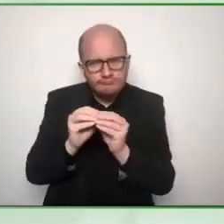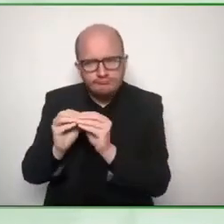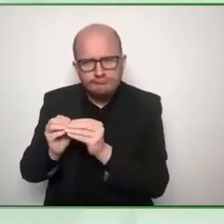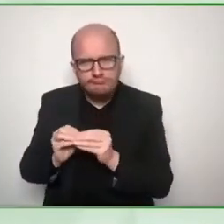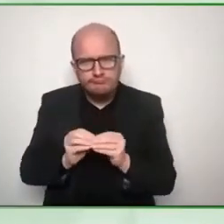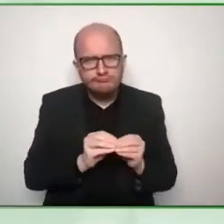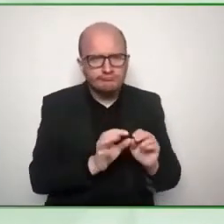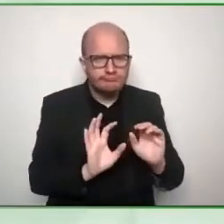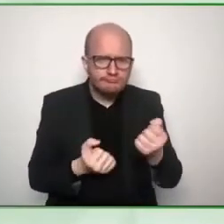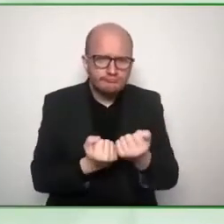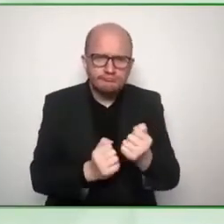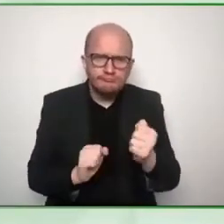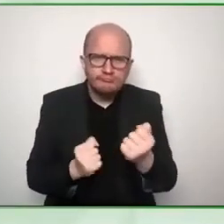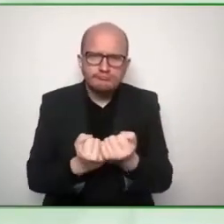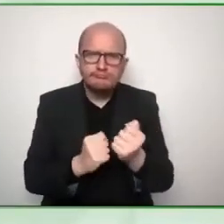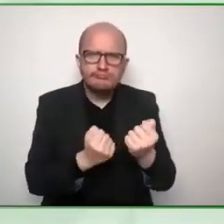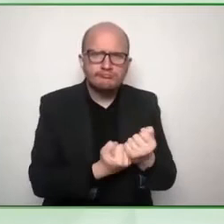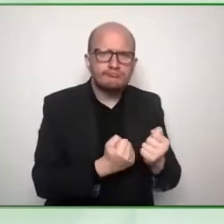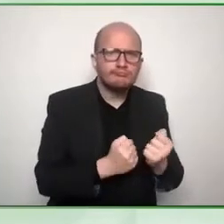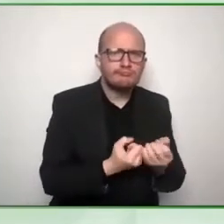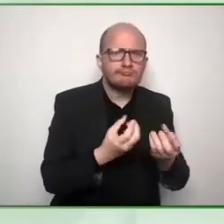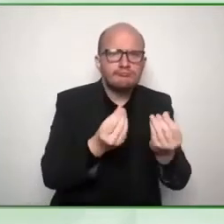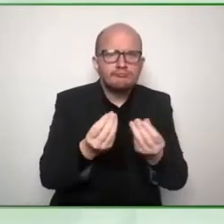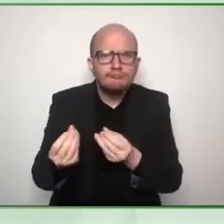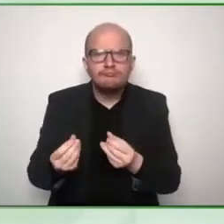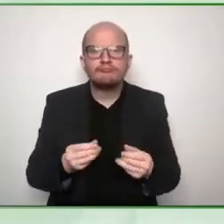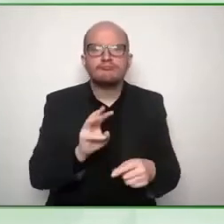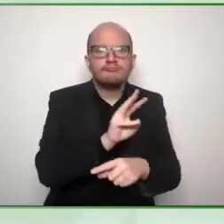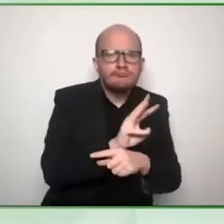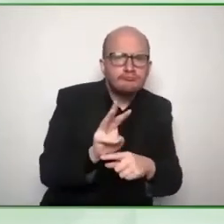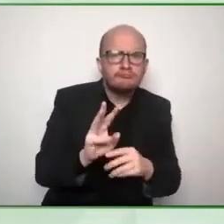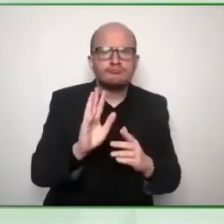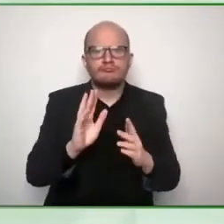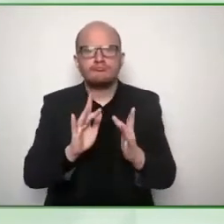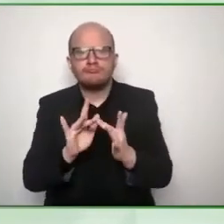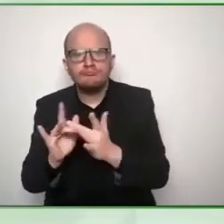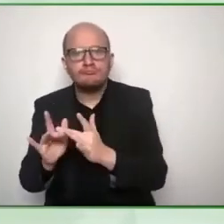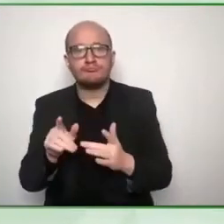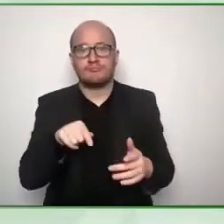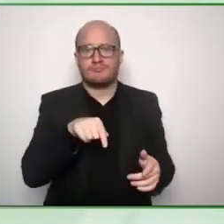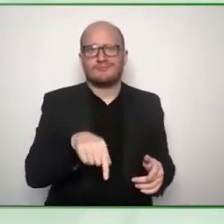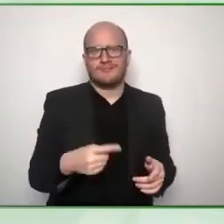time evolved into the online accessibility toolkit which we're today to talk about